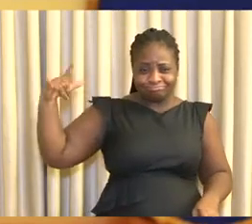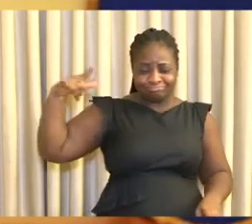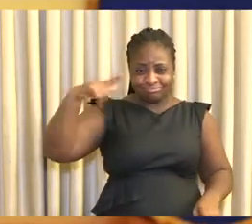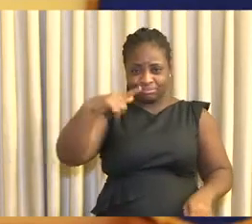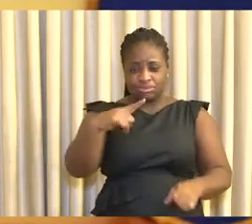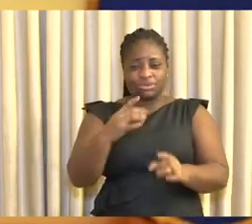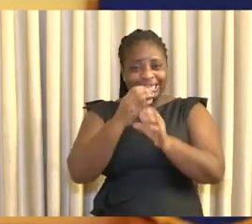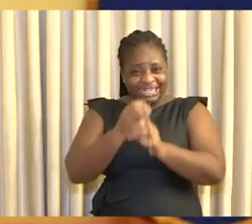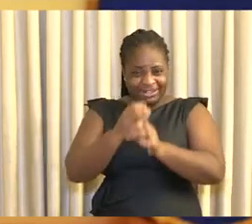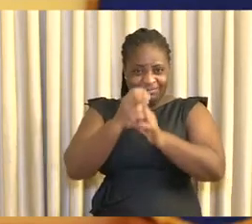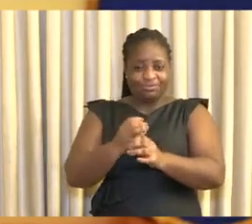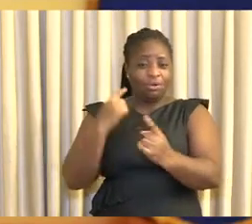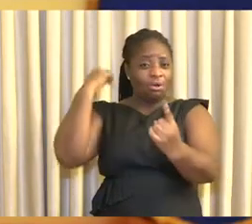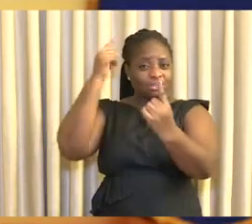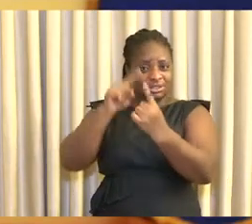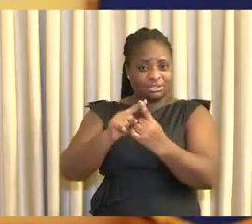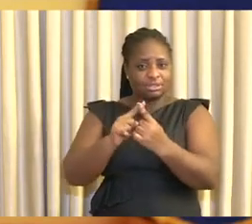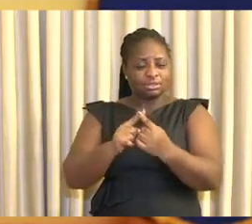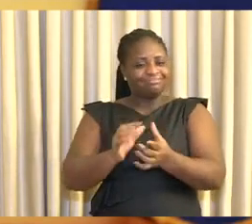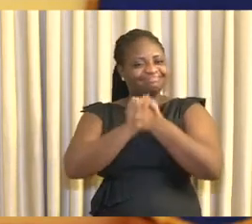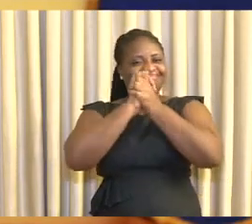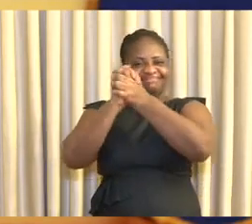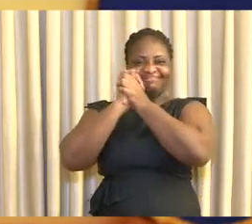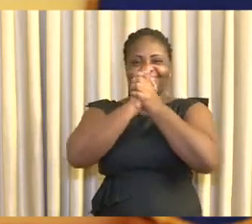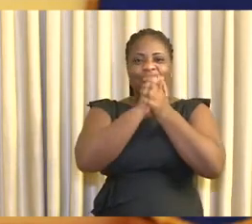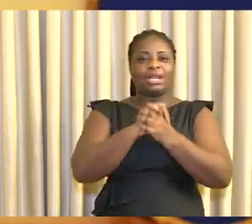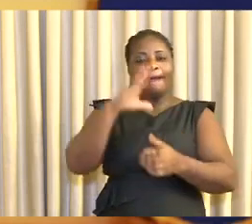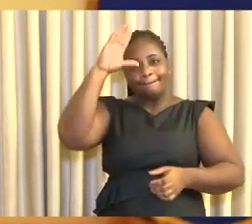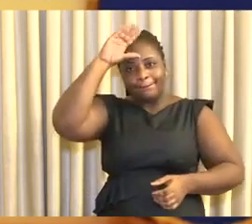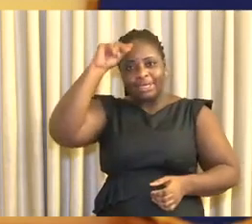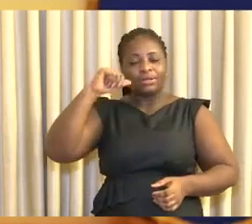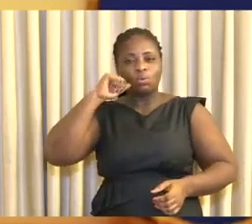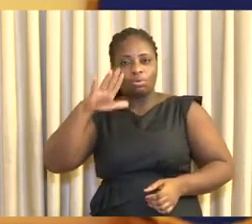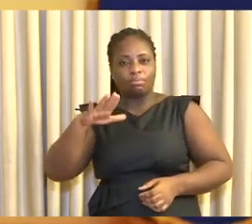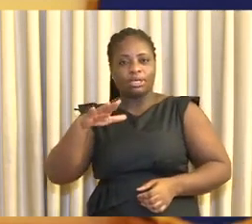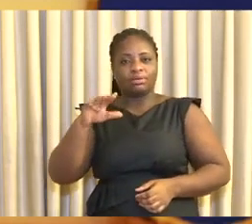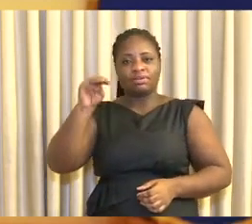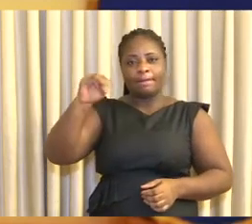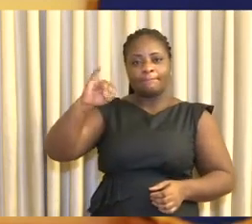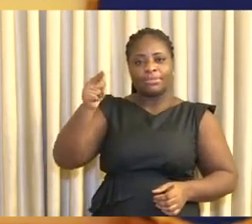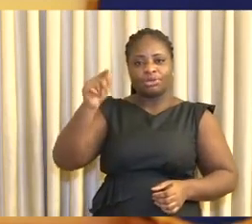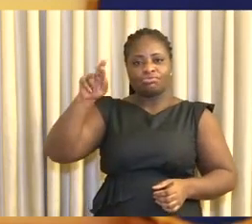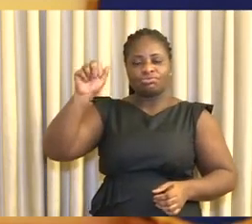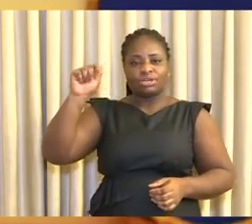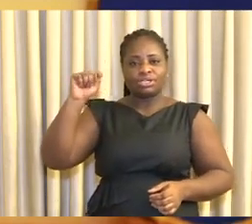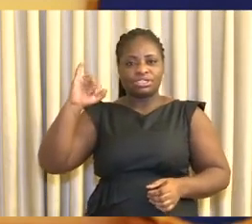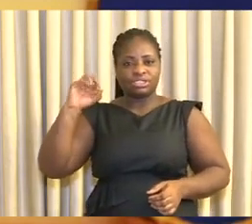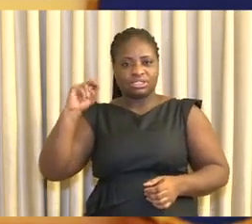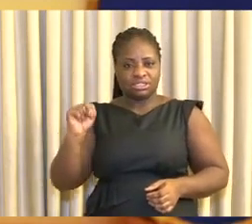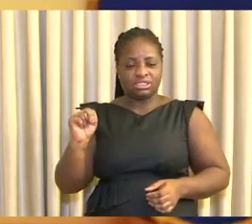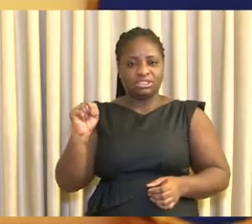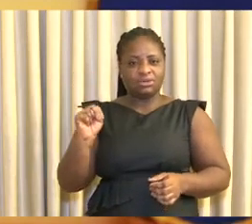further notice, and to congratulate the men and women of the immigration service, and the Marine Police Unit